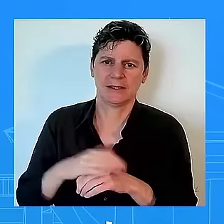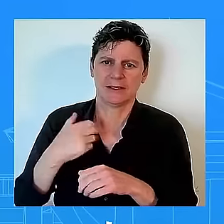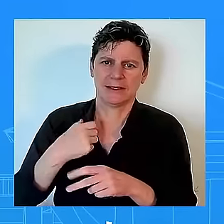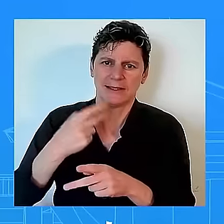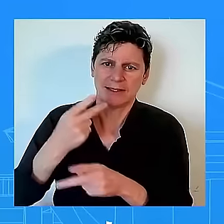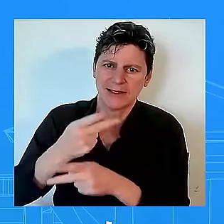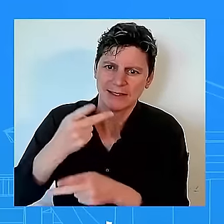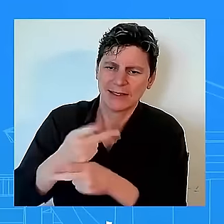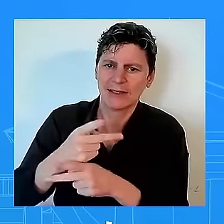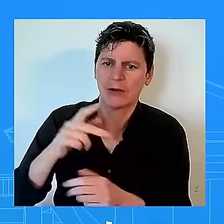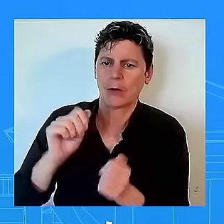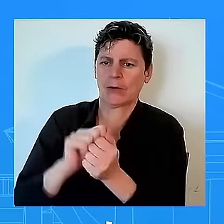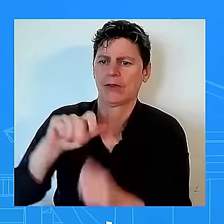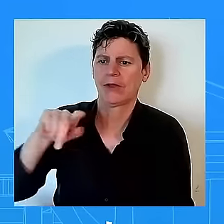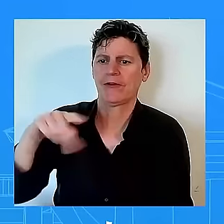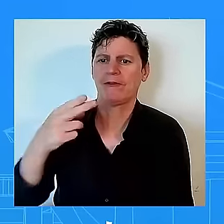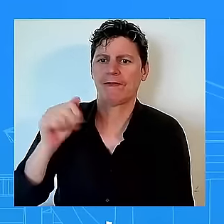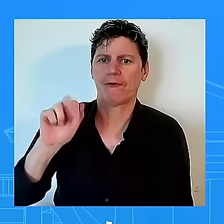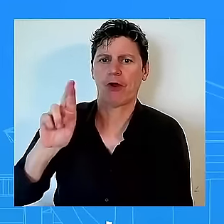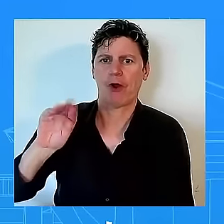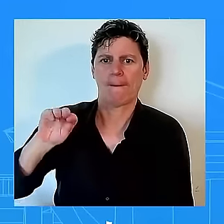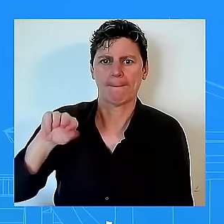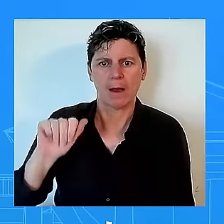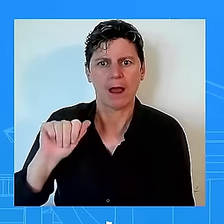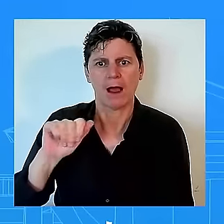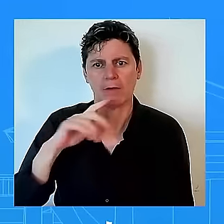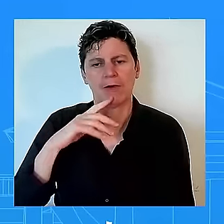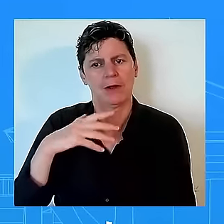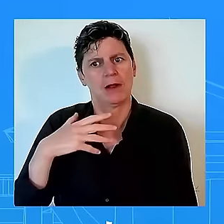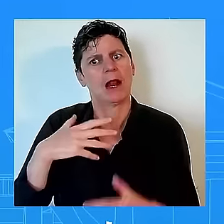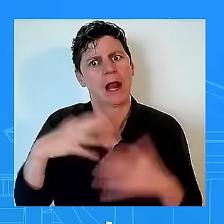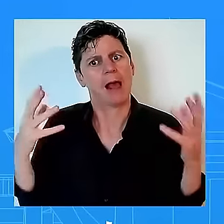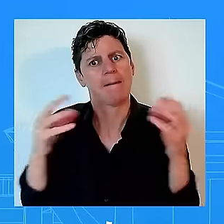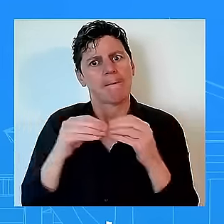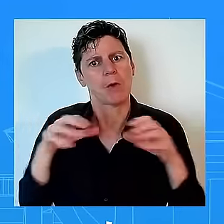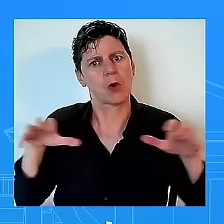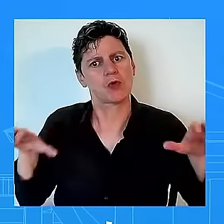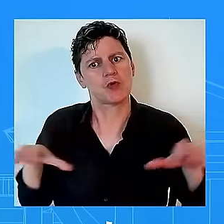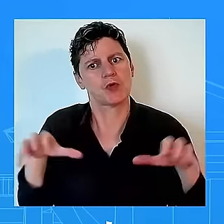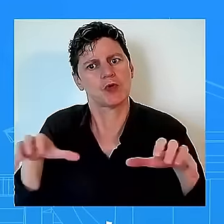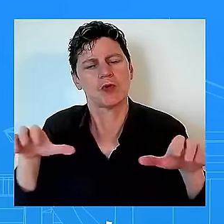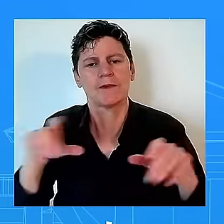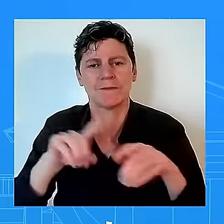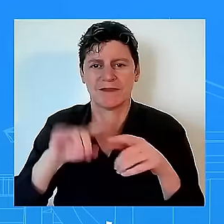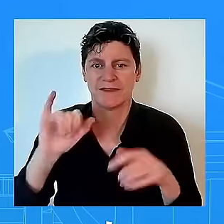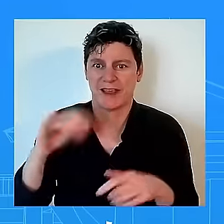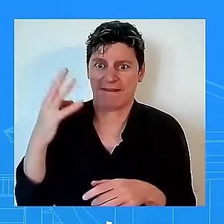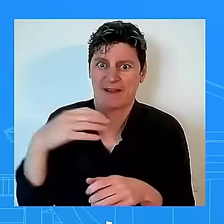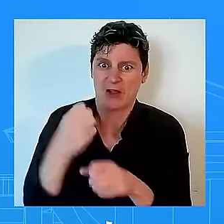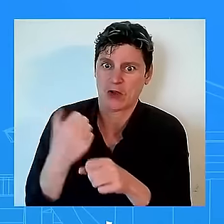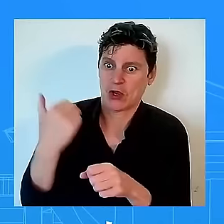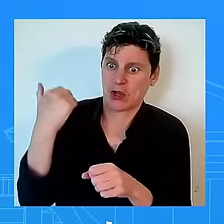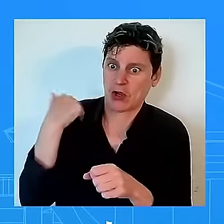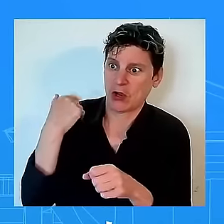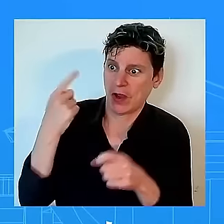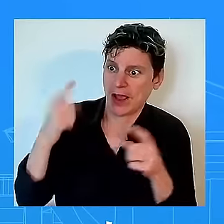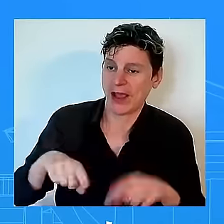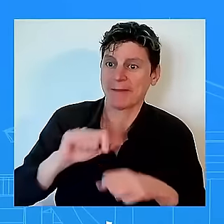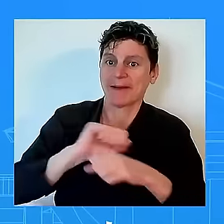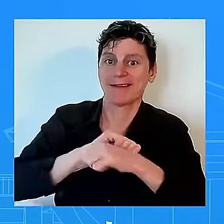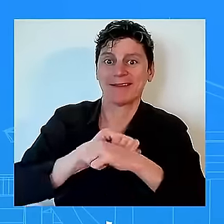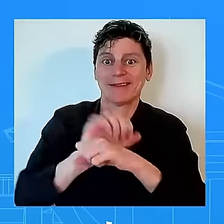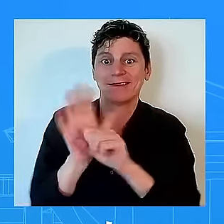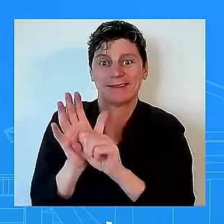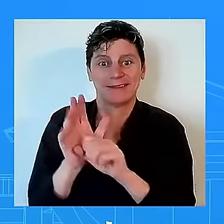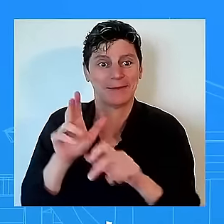uh we do believe four years ago there was a pandemic pandemic people are dying thousands of people are dying there was